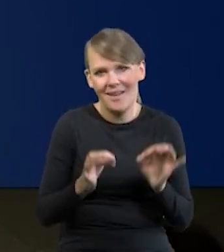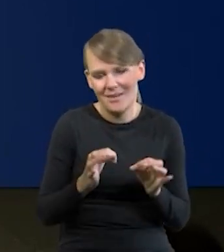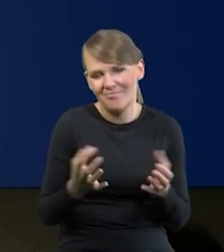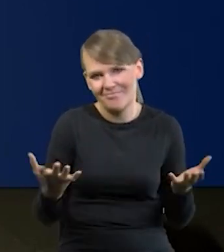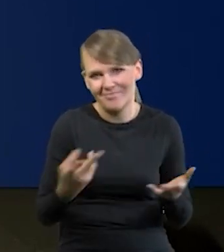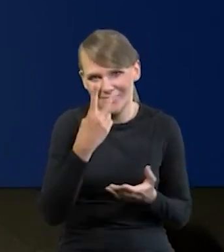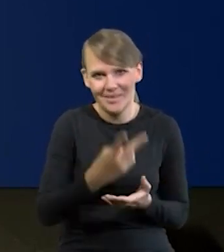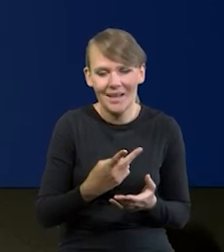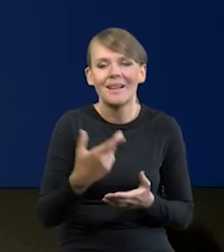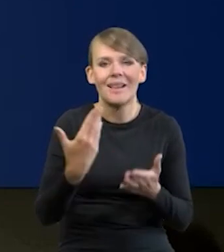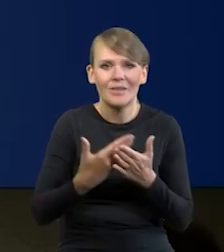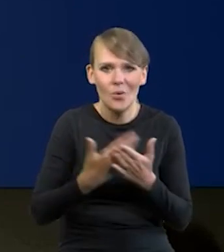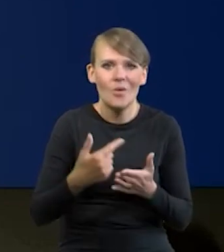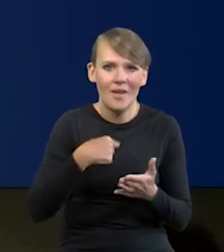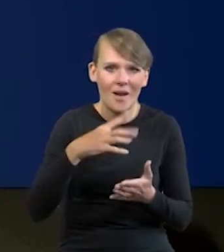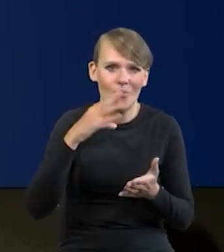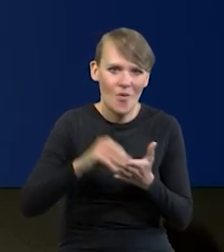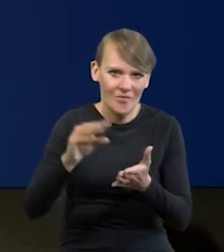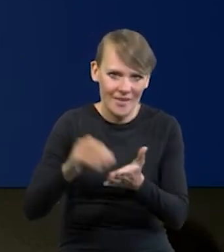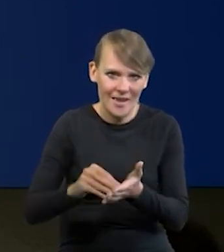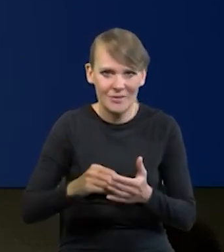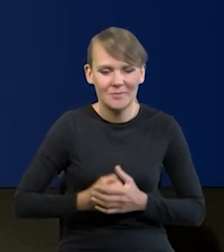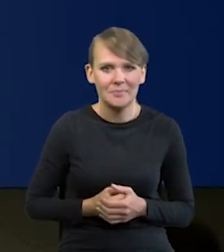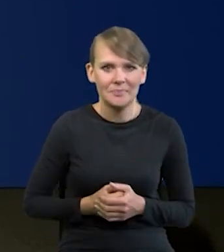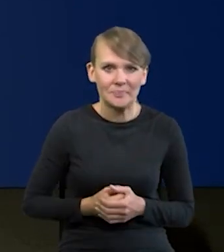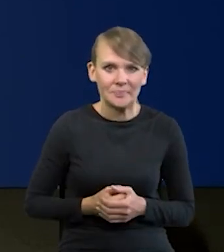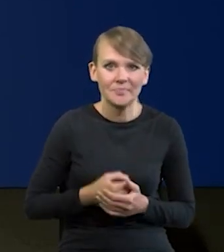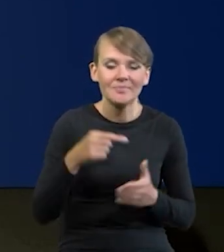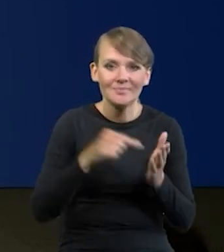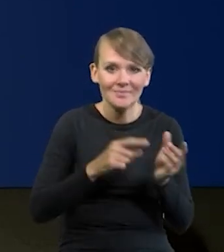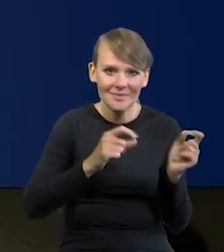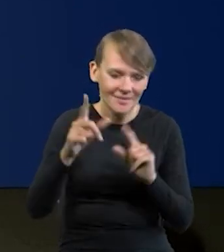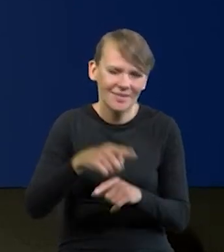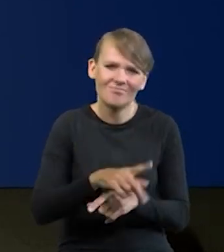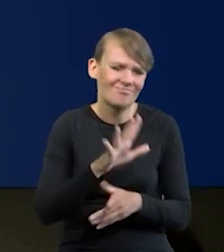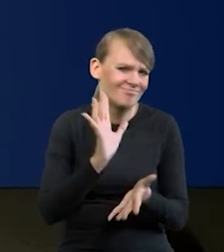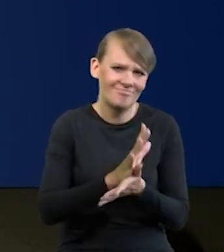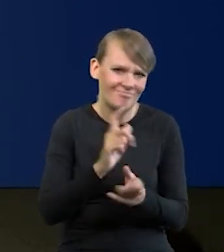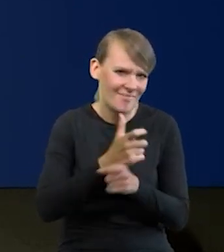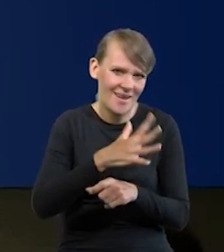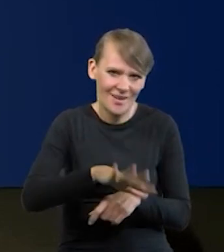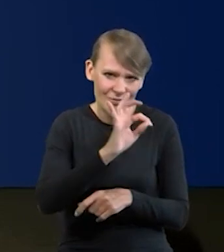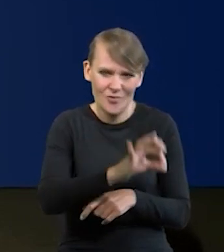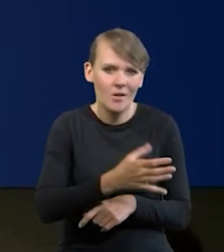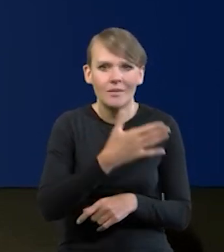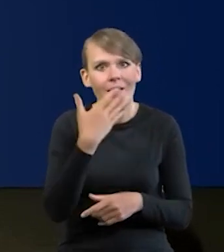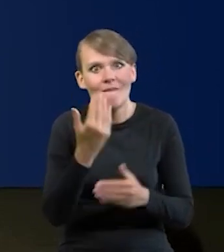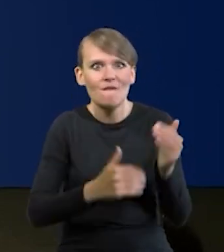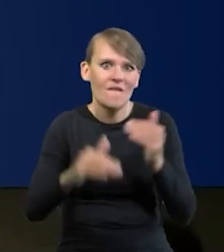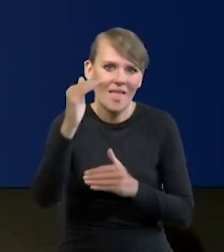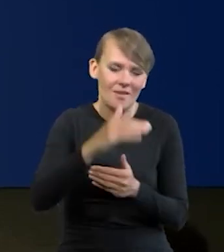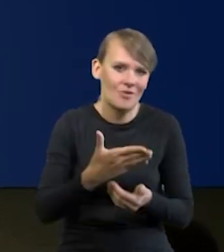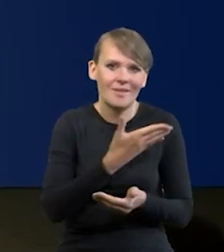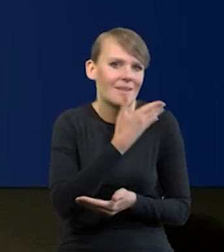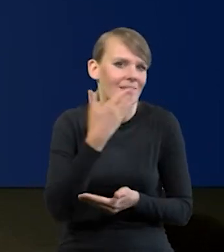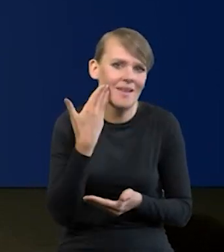also questioned about the state of Polish Zloty, which weakened significantly following the 75 basic points rating reduction in September.